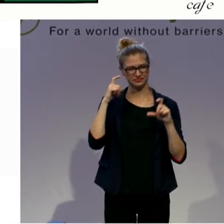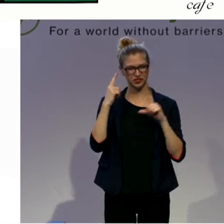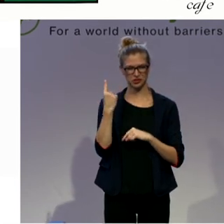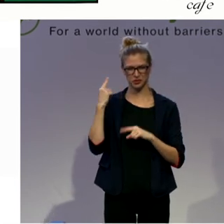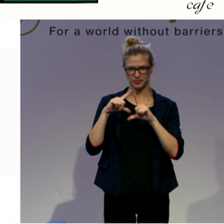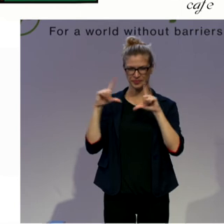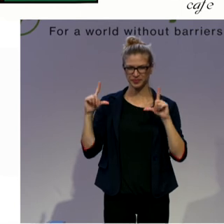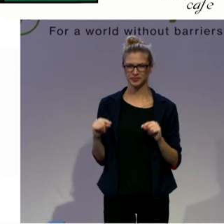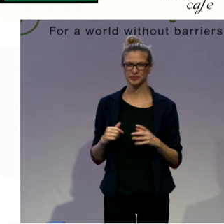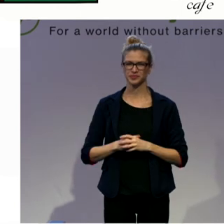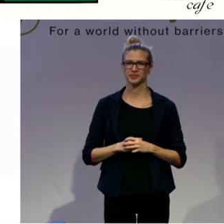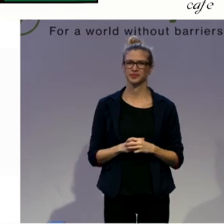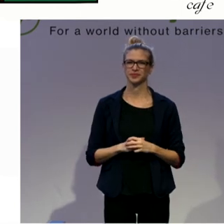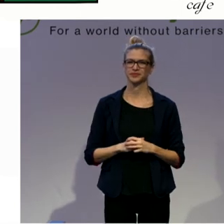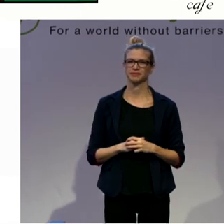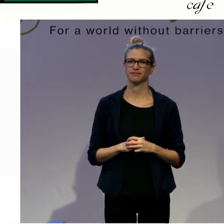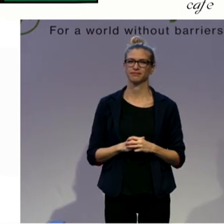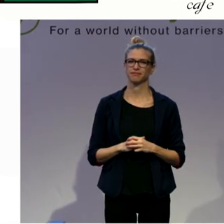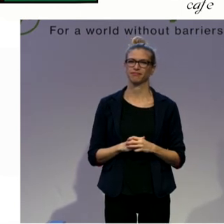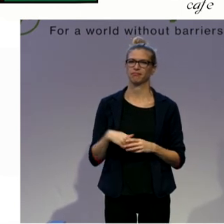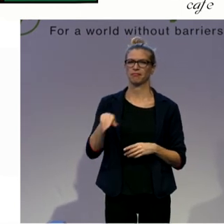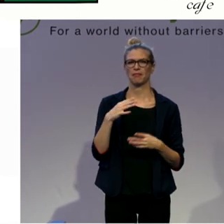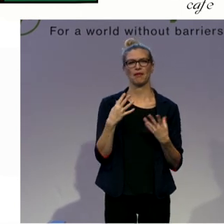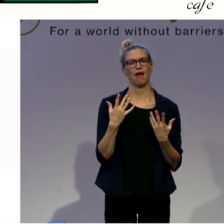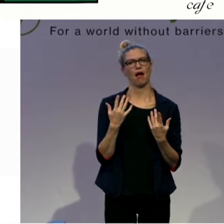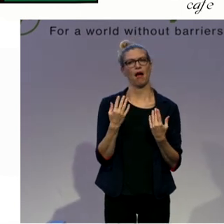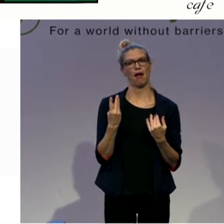challenges and changes how we look.